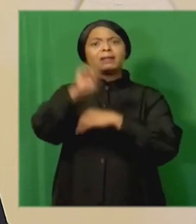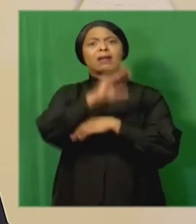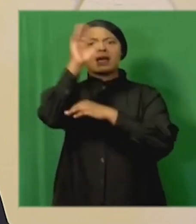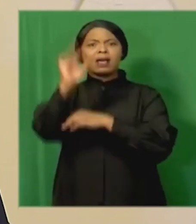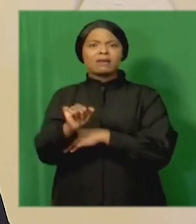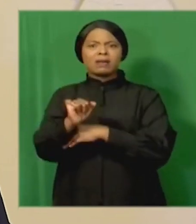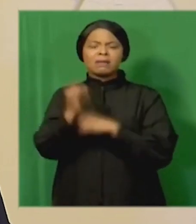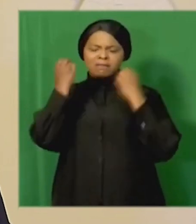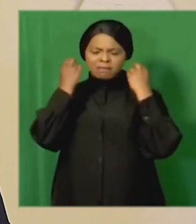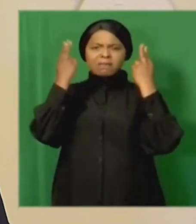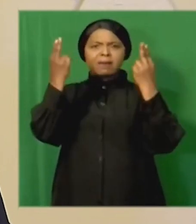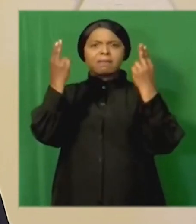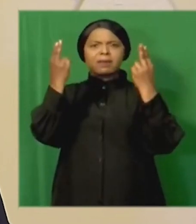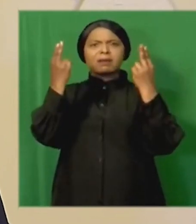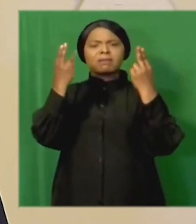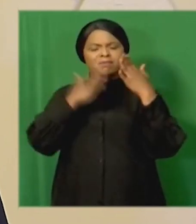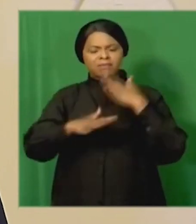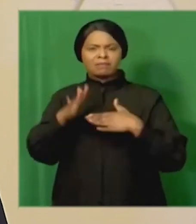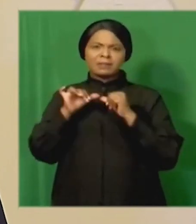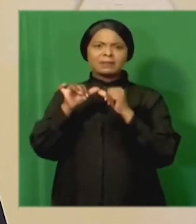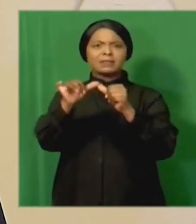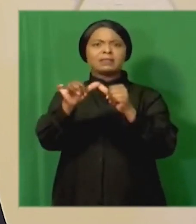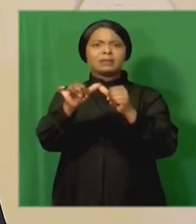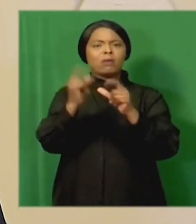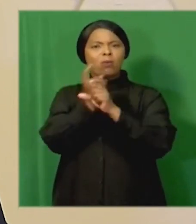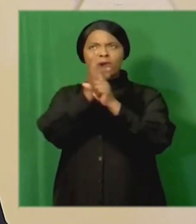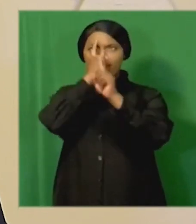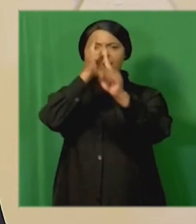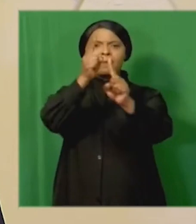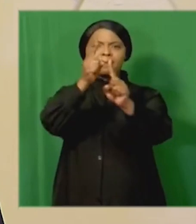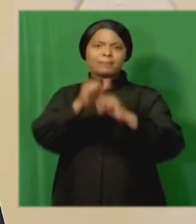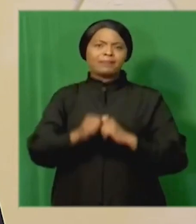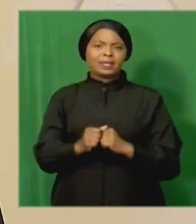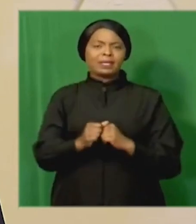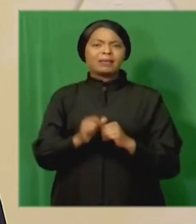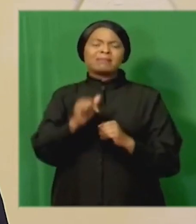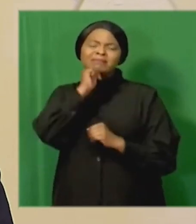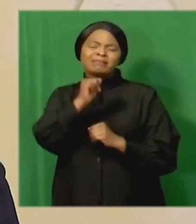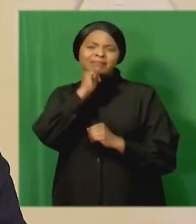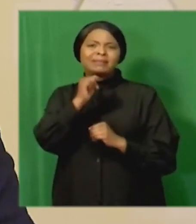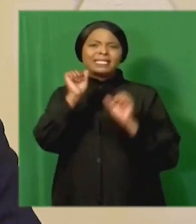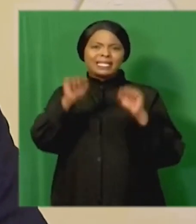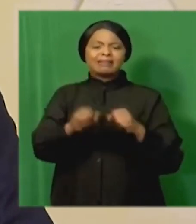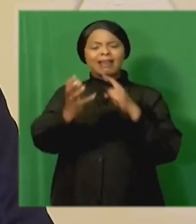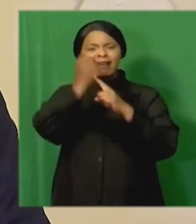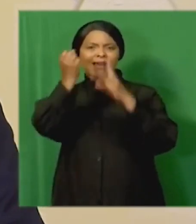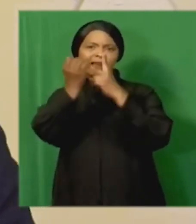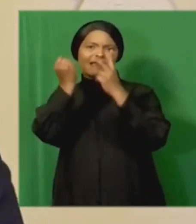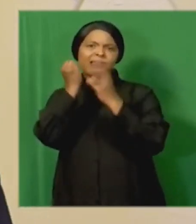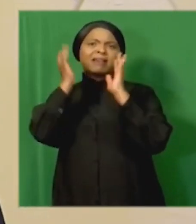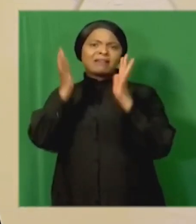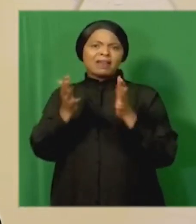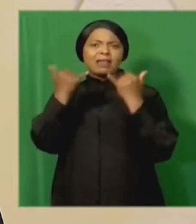firm, defiant, and resolute. Despite our achievement at bringing